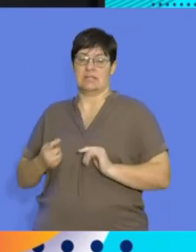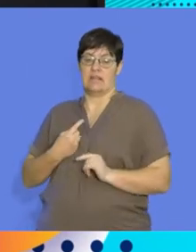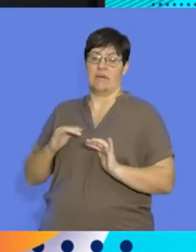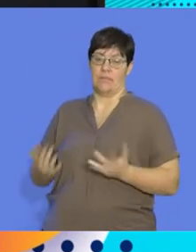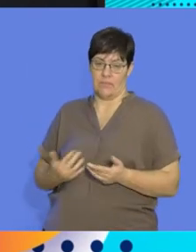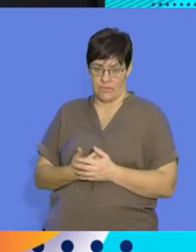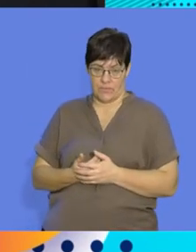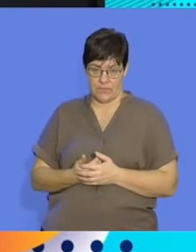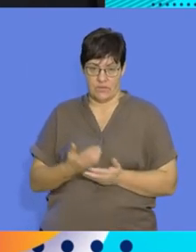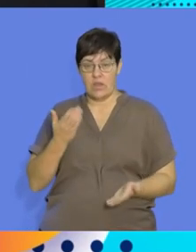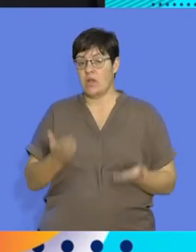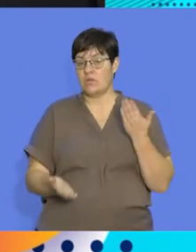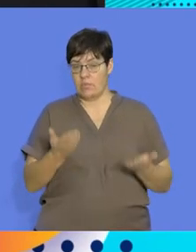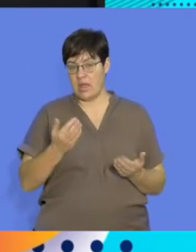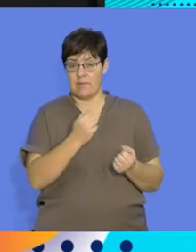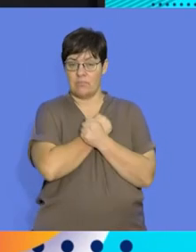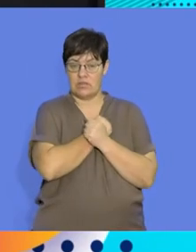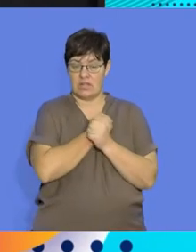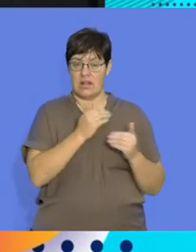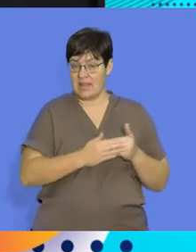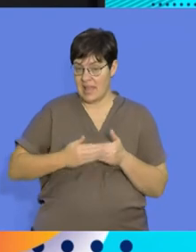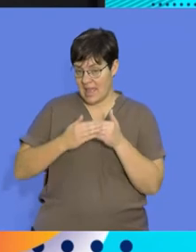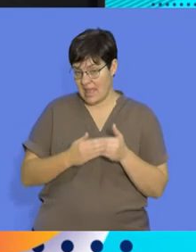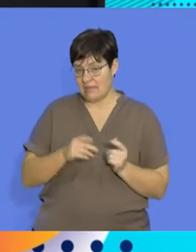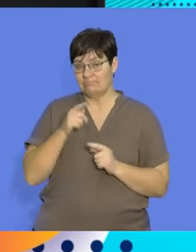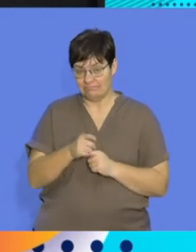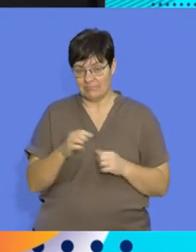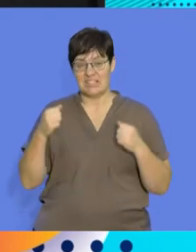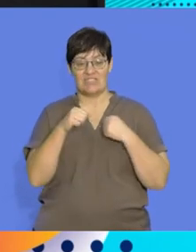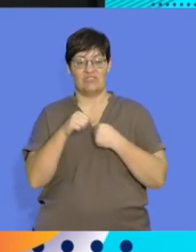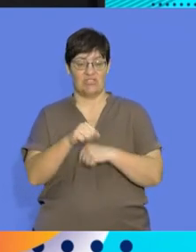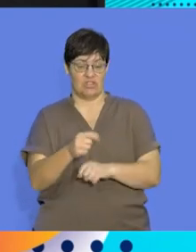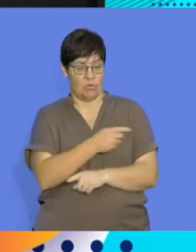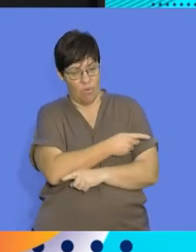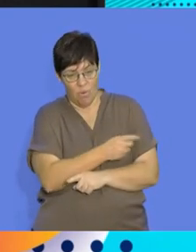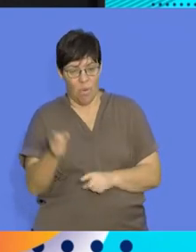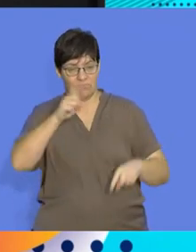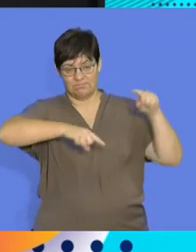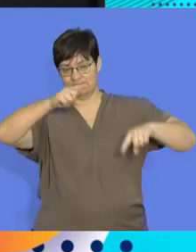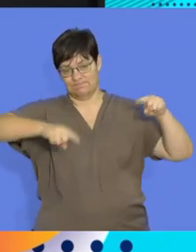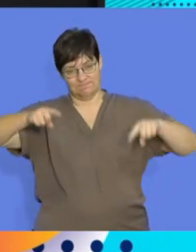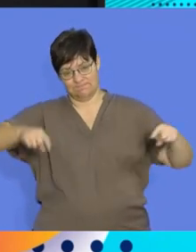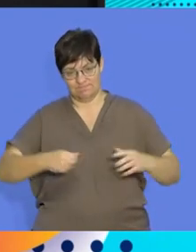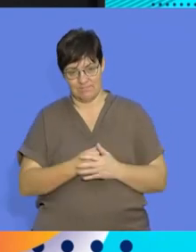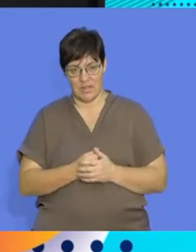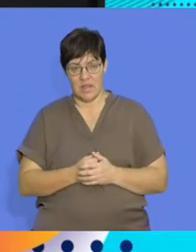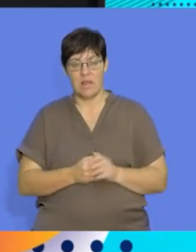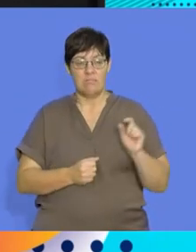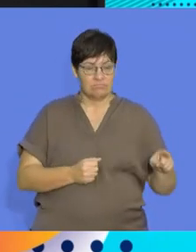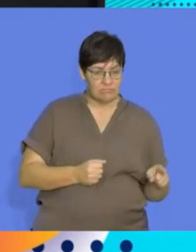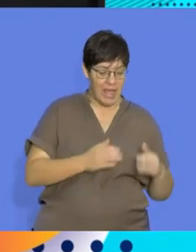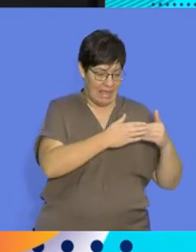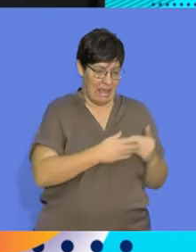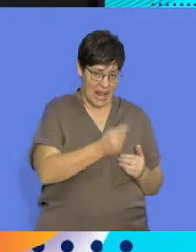So if we were to compare parental care, it is a significant strategy amongst all species with different